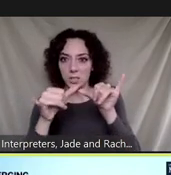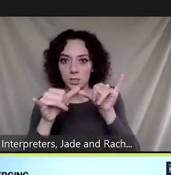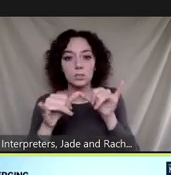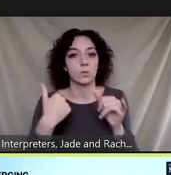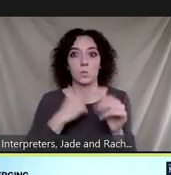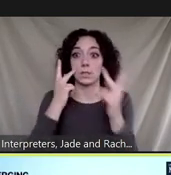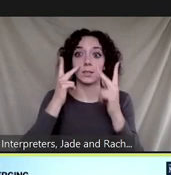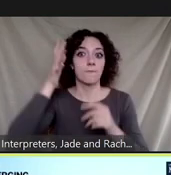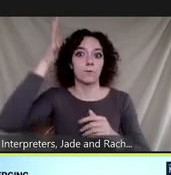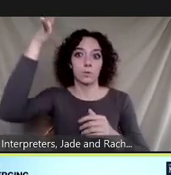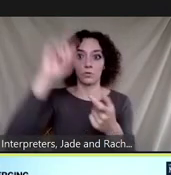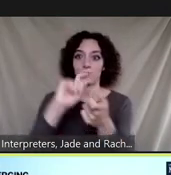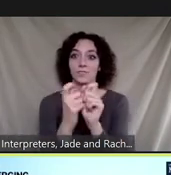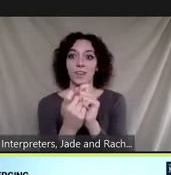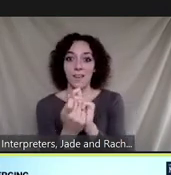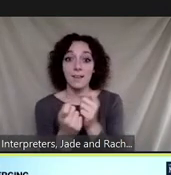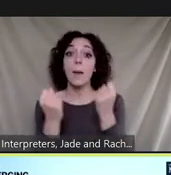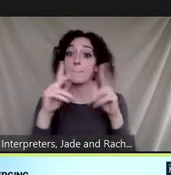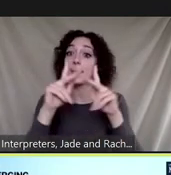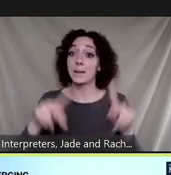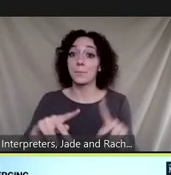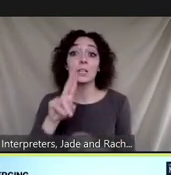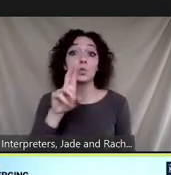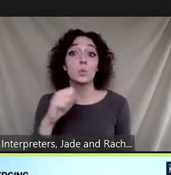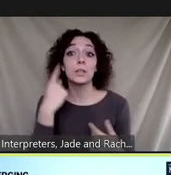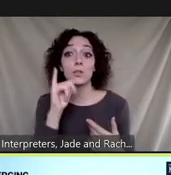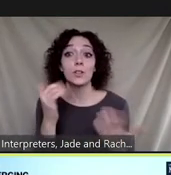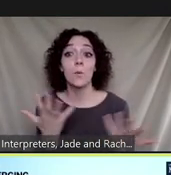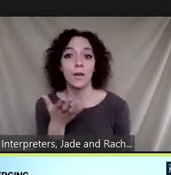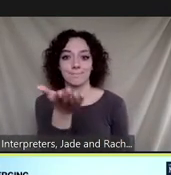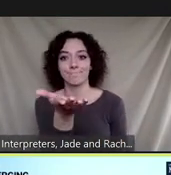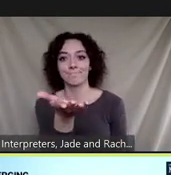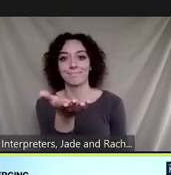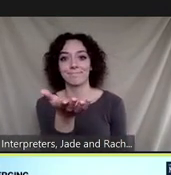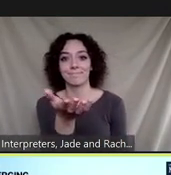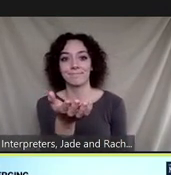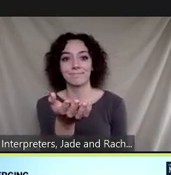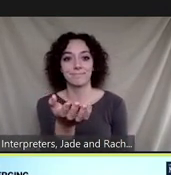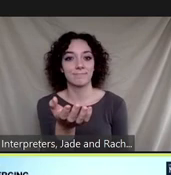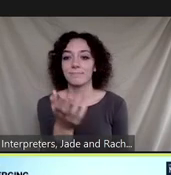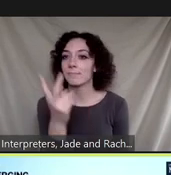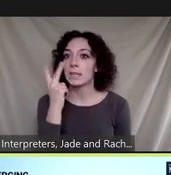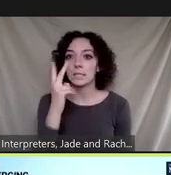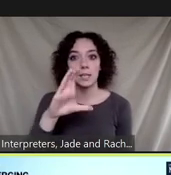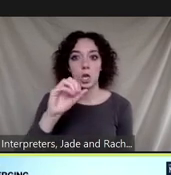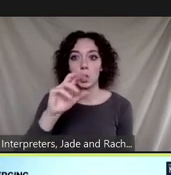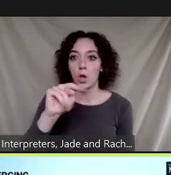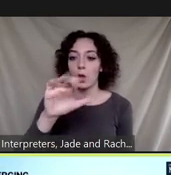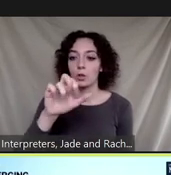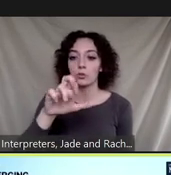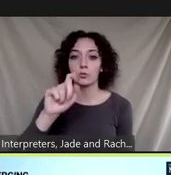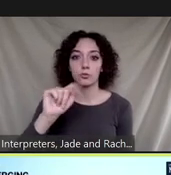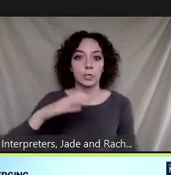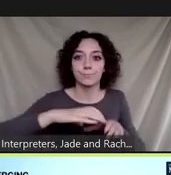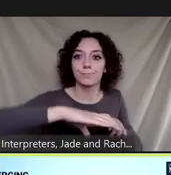places in united states this is our current legacy neighborhoods and livelihoods were bisected by concrete and pollution has